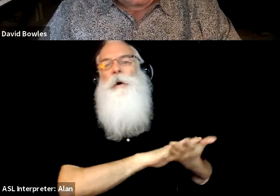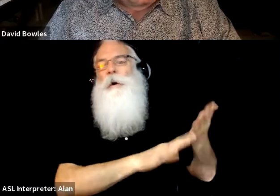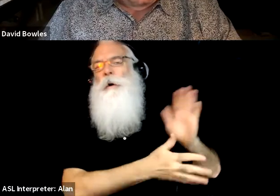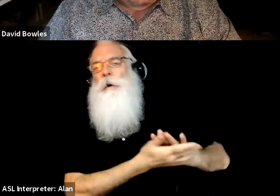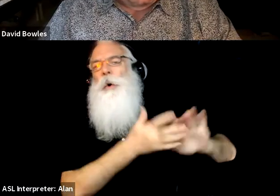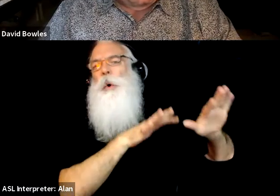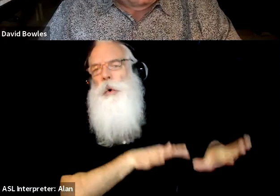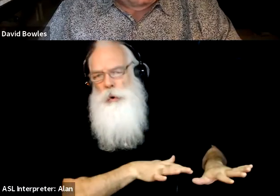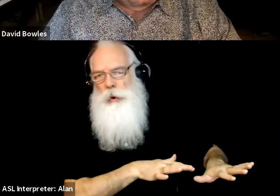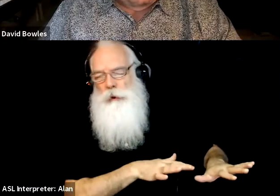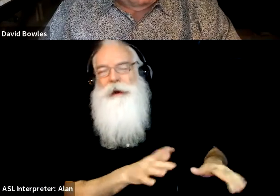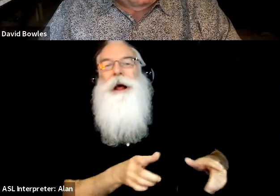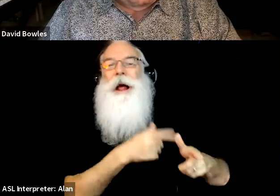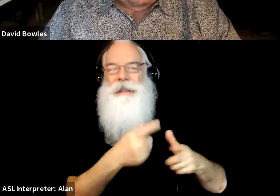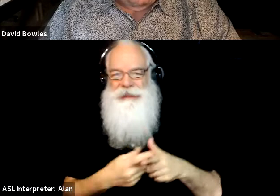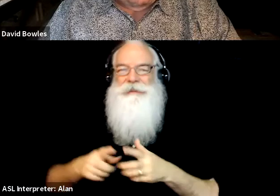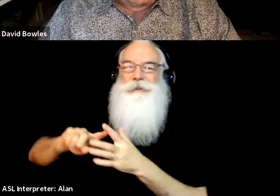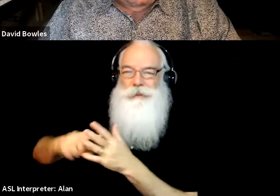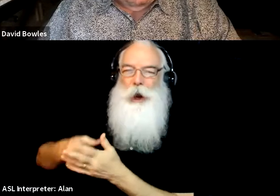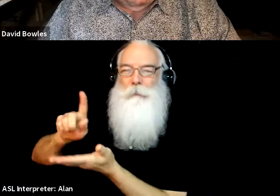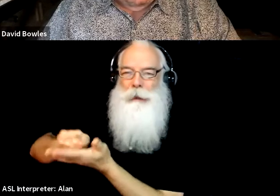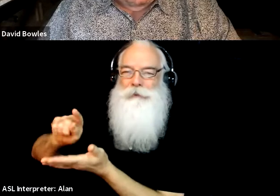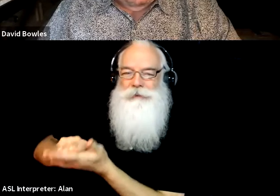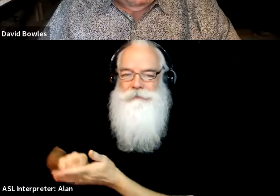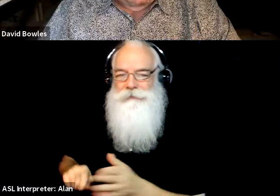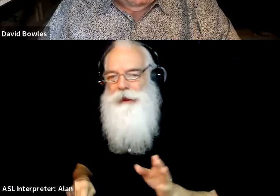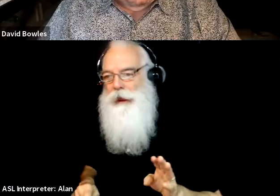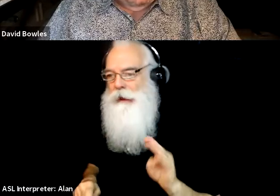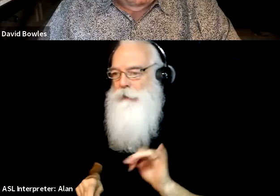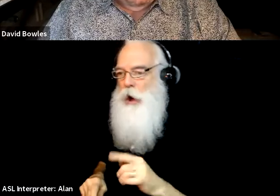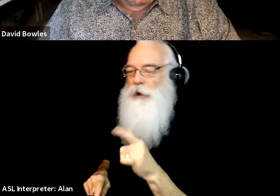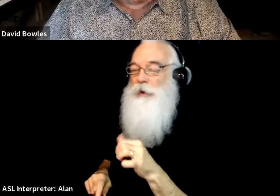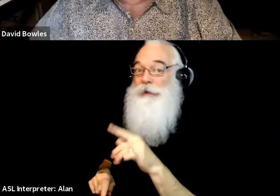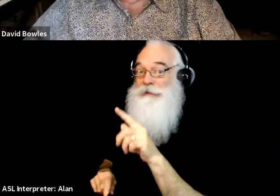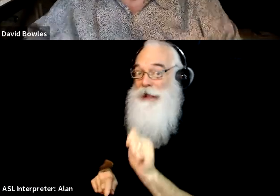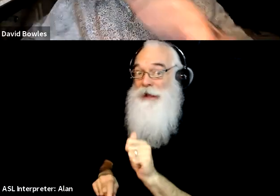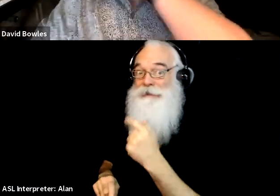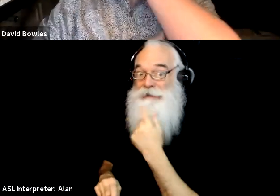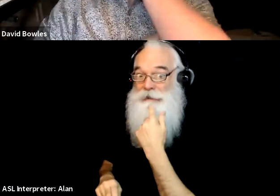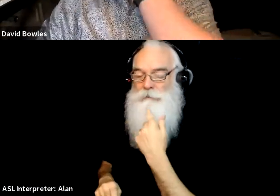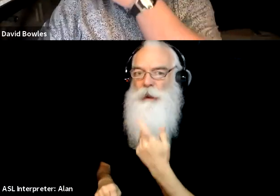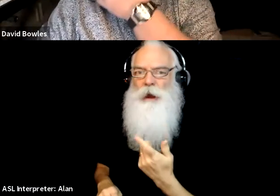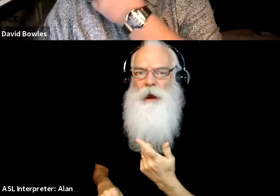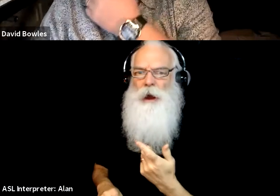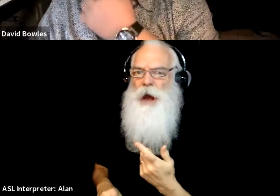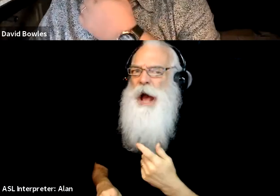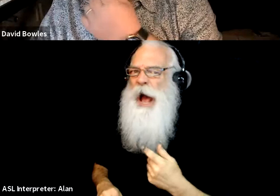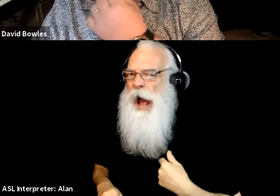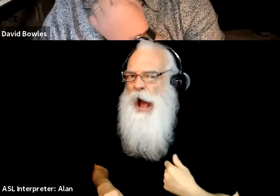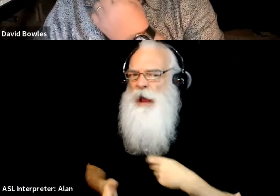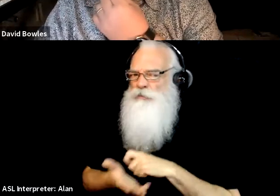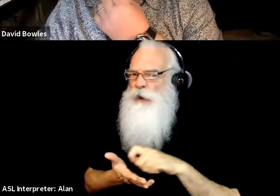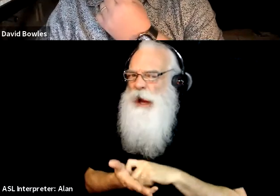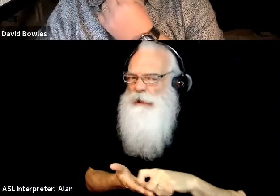said that he had to, um, shred everything because otherwise somebody would go through his trash and publish the stuff he'd,